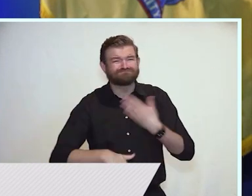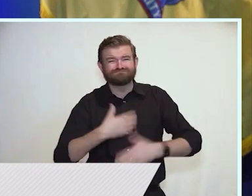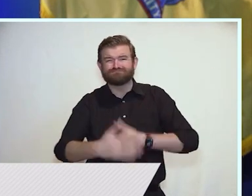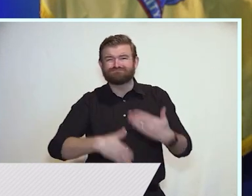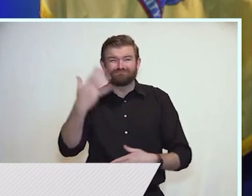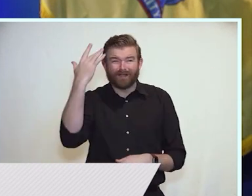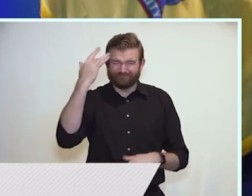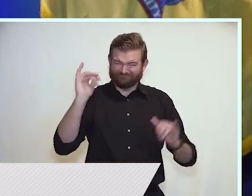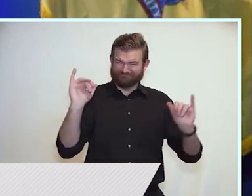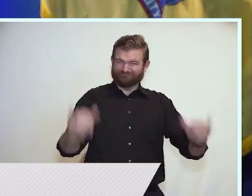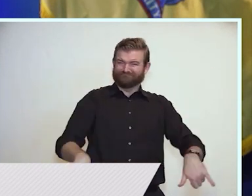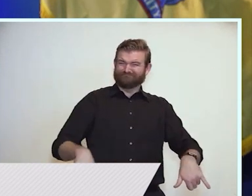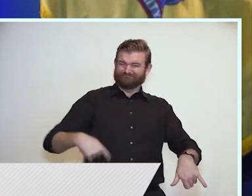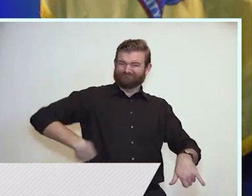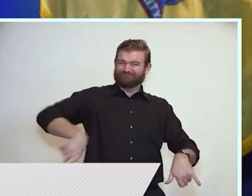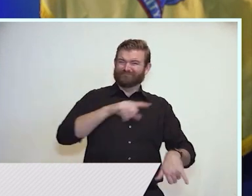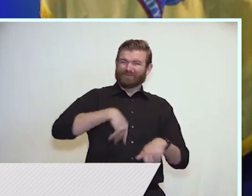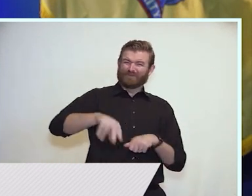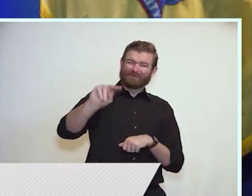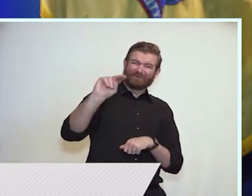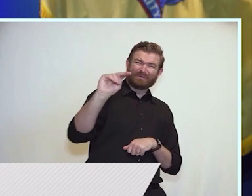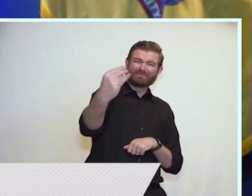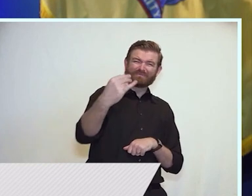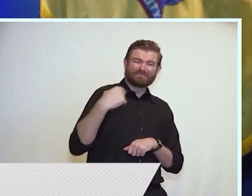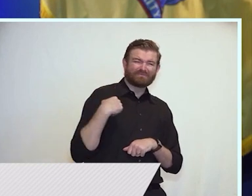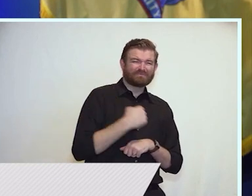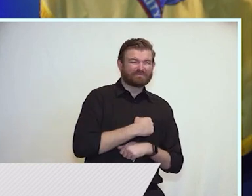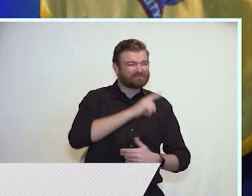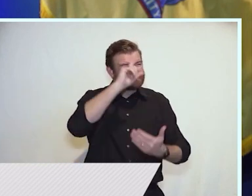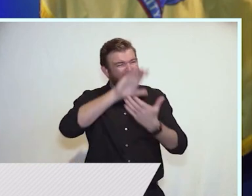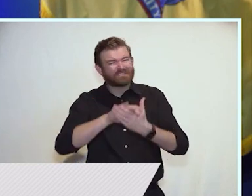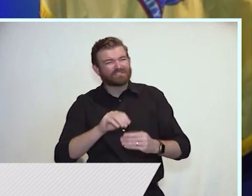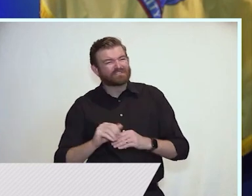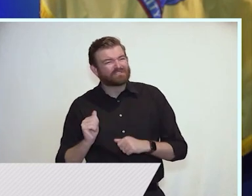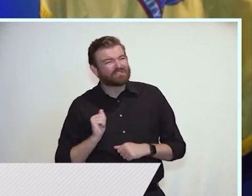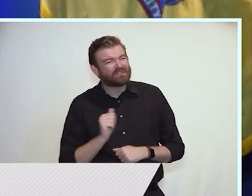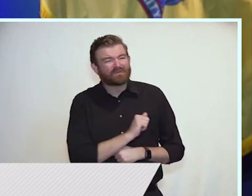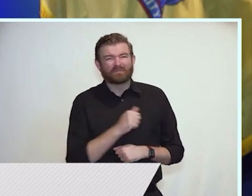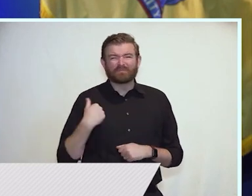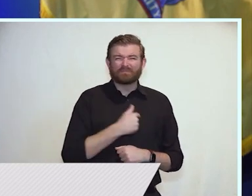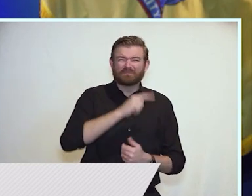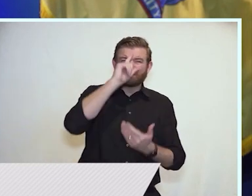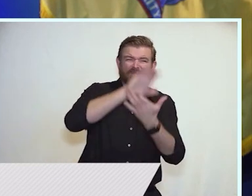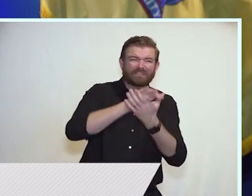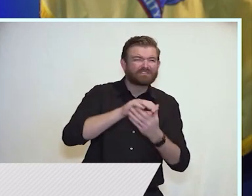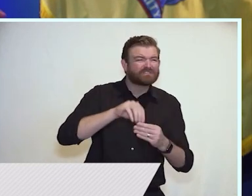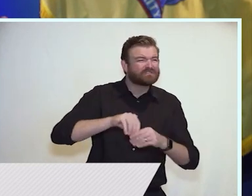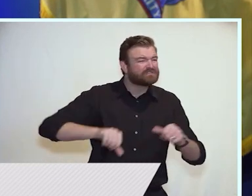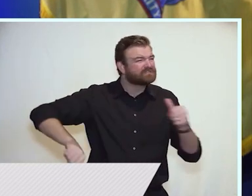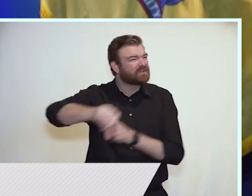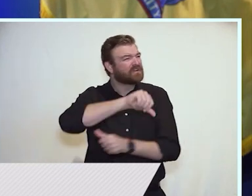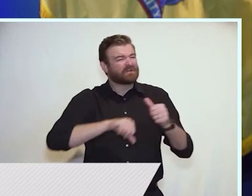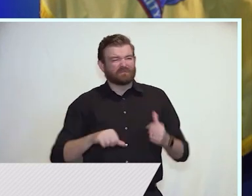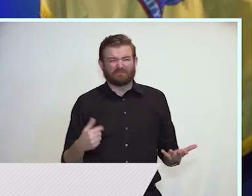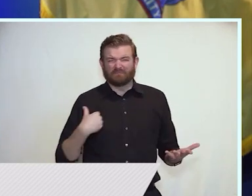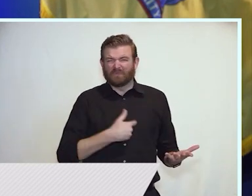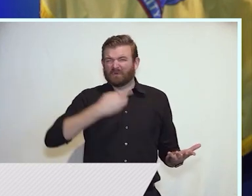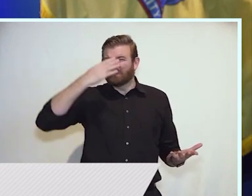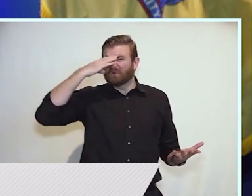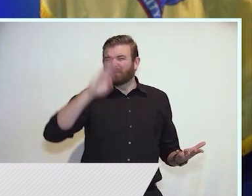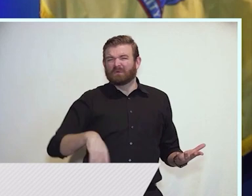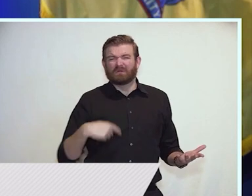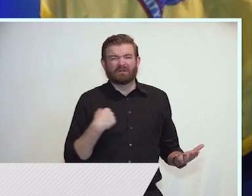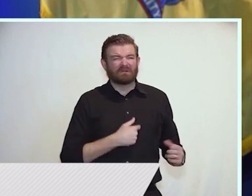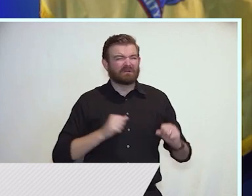this is who we are as New Jerseyans. We believe in ourselves and we believe in each other. And we know nothing is beyond our reach